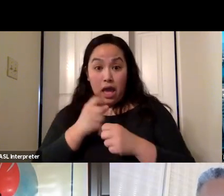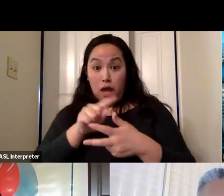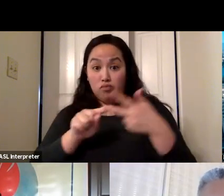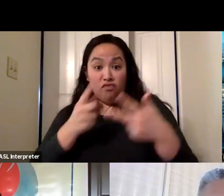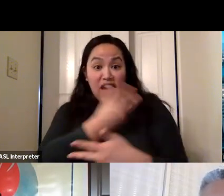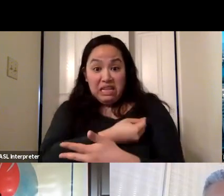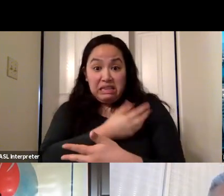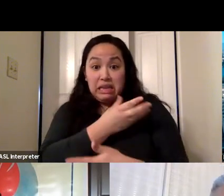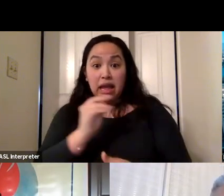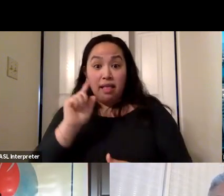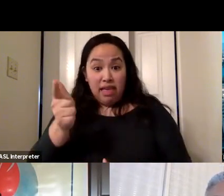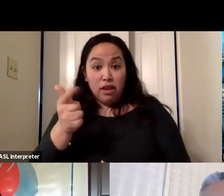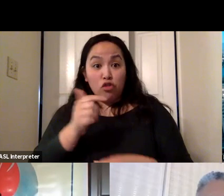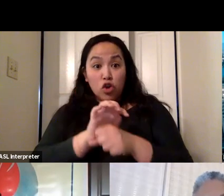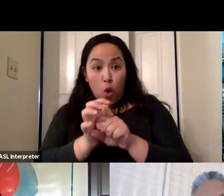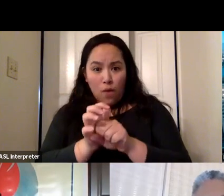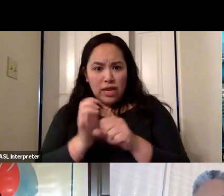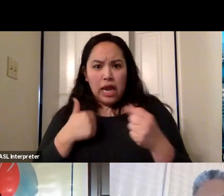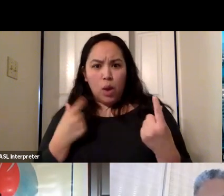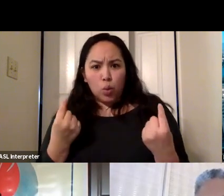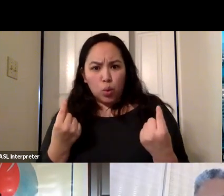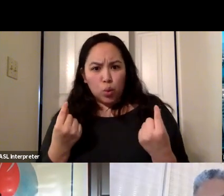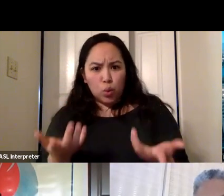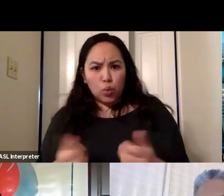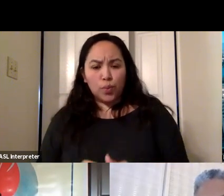and later in the year I get covid, what should I do?